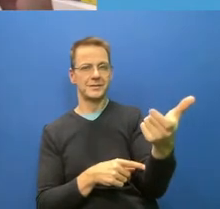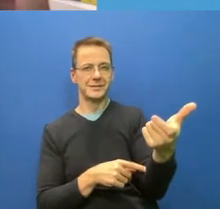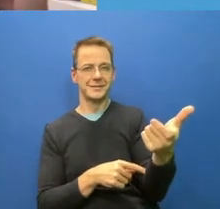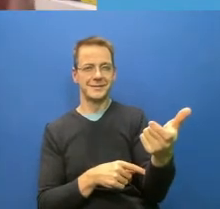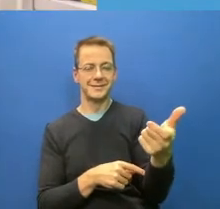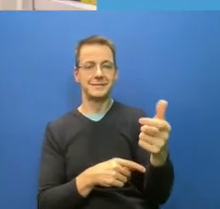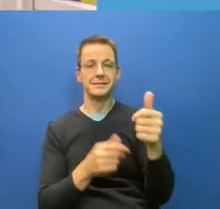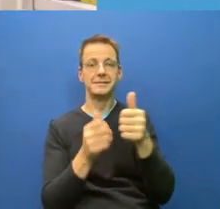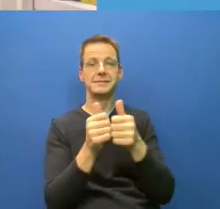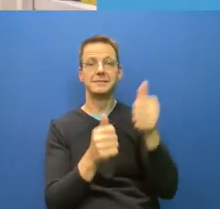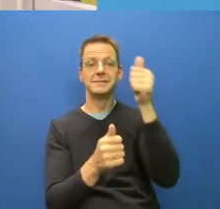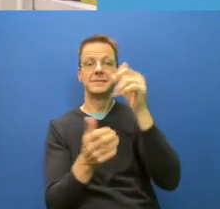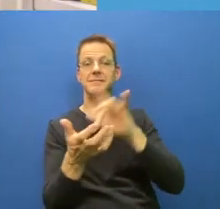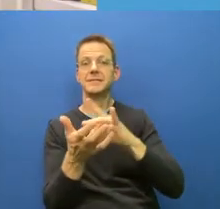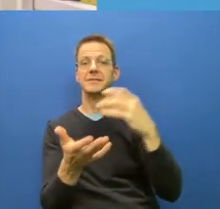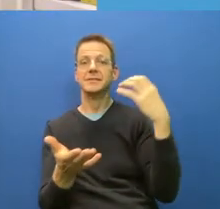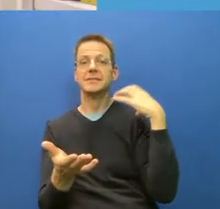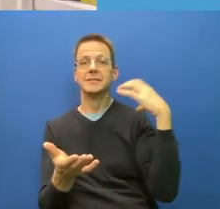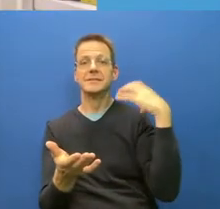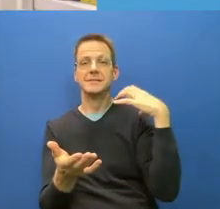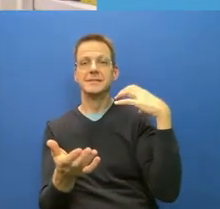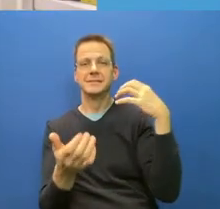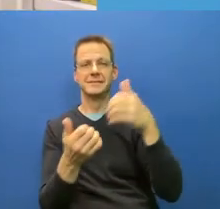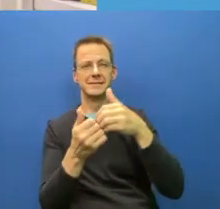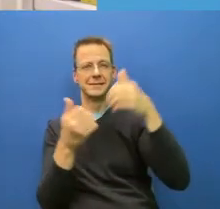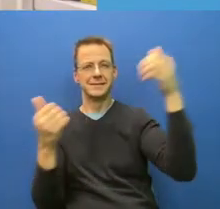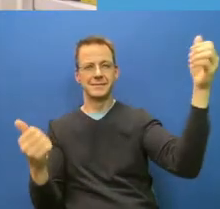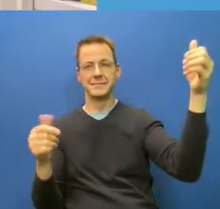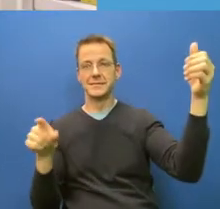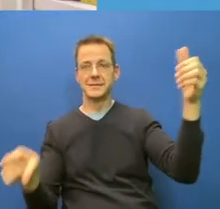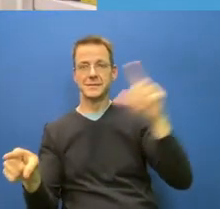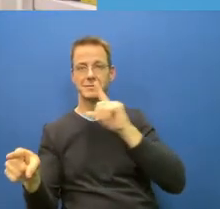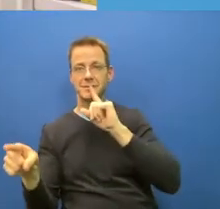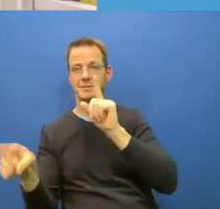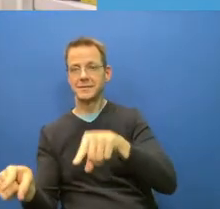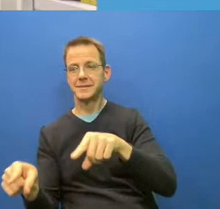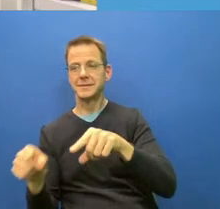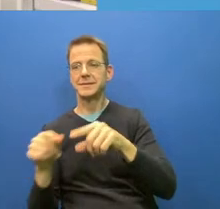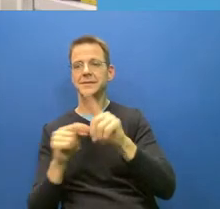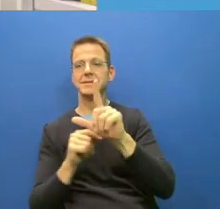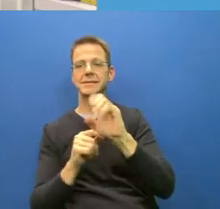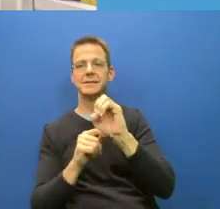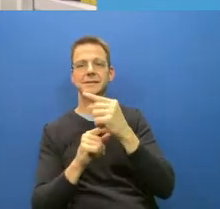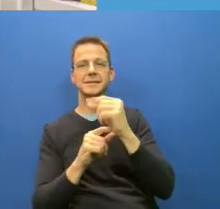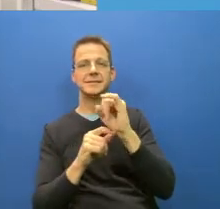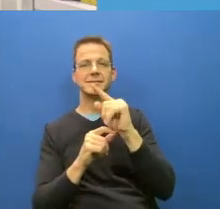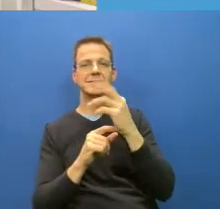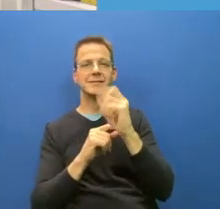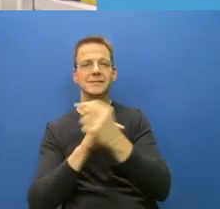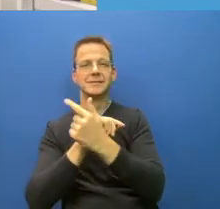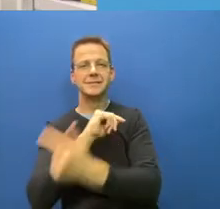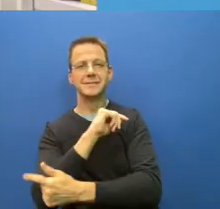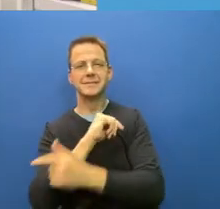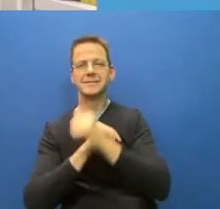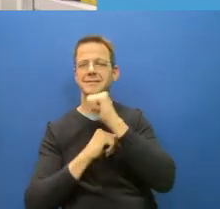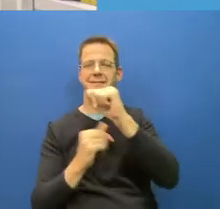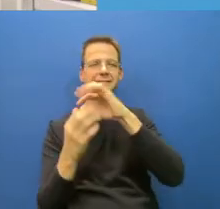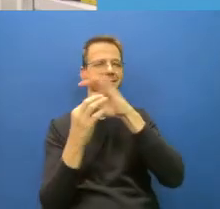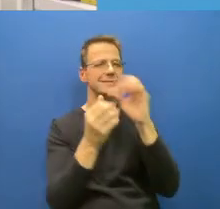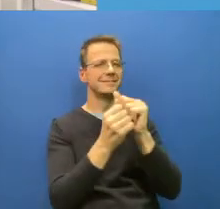Legislative Assembly and not to the Government, not to the Cabinet, would free her to